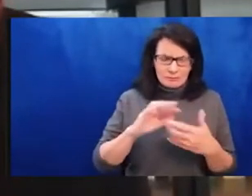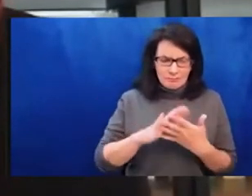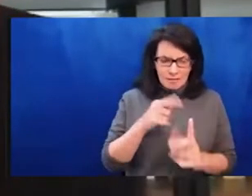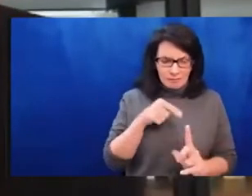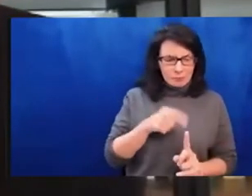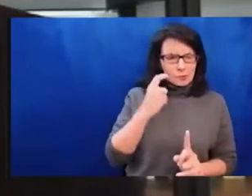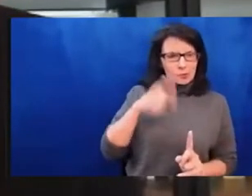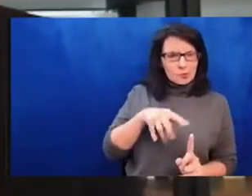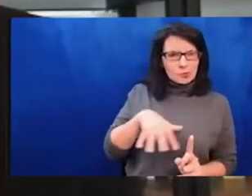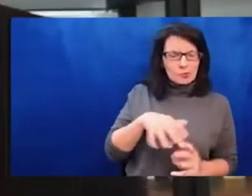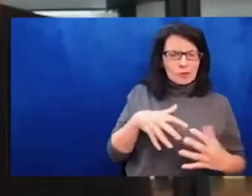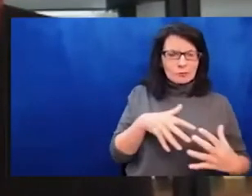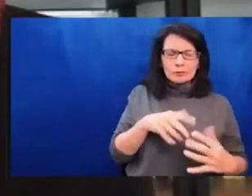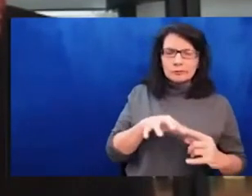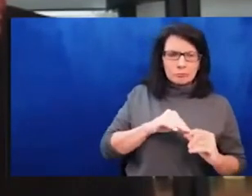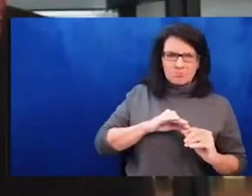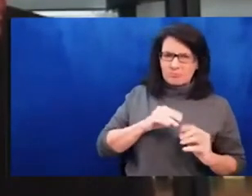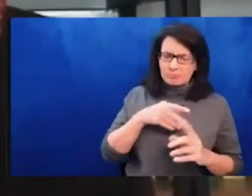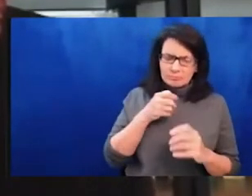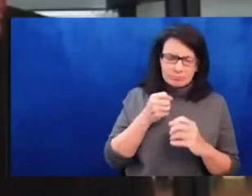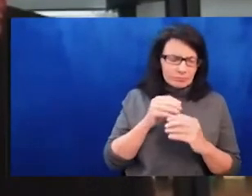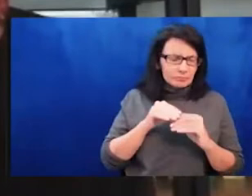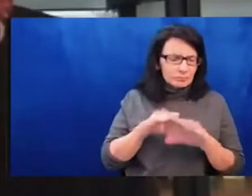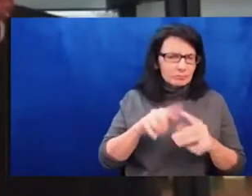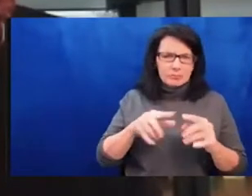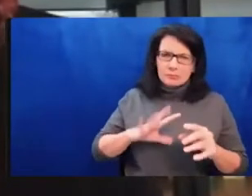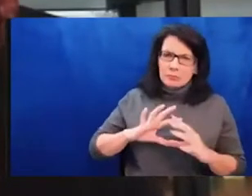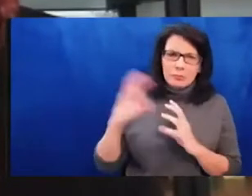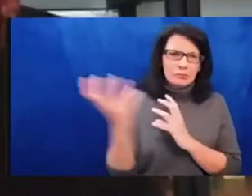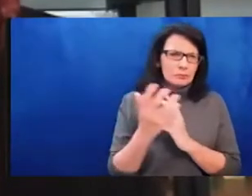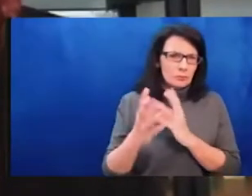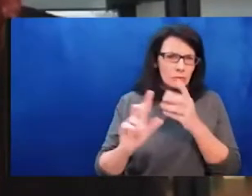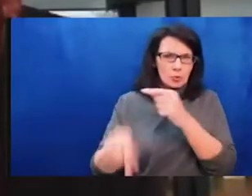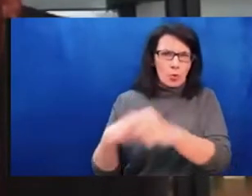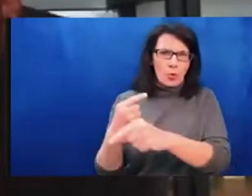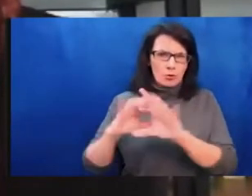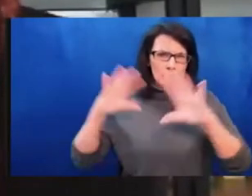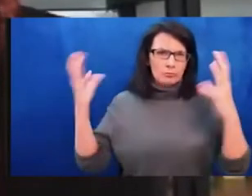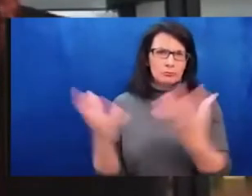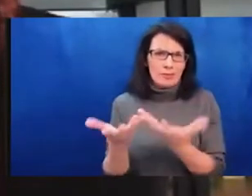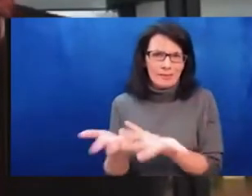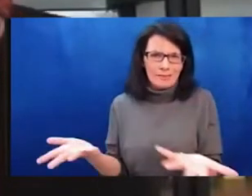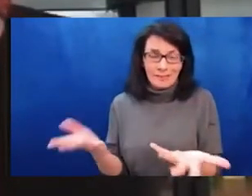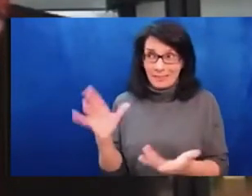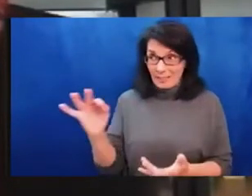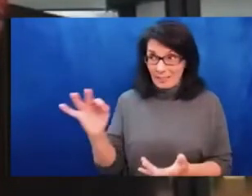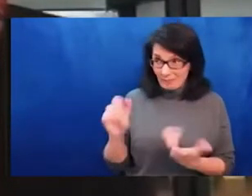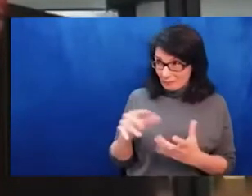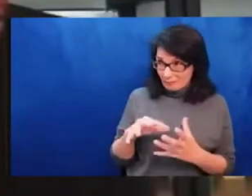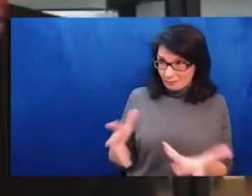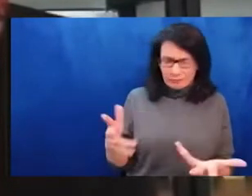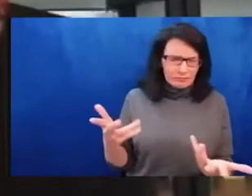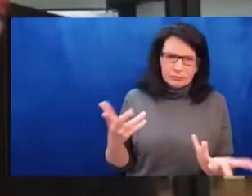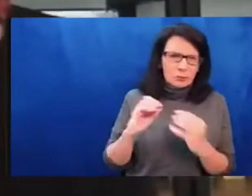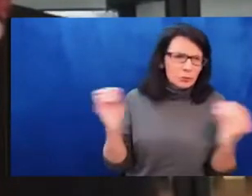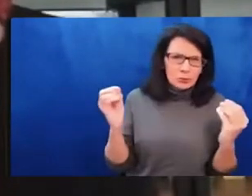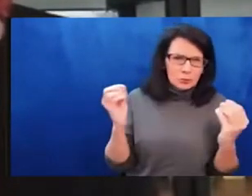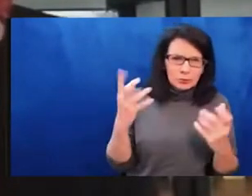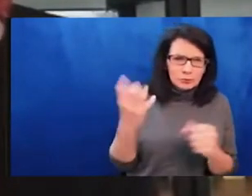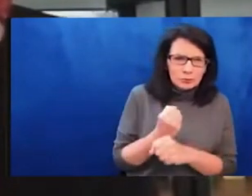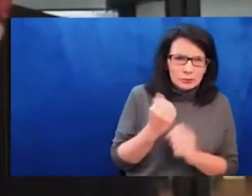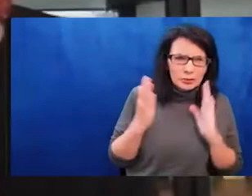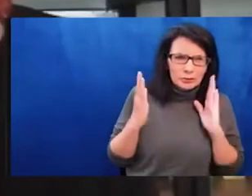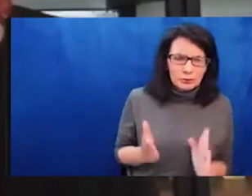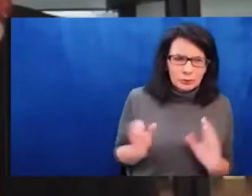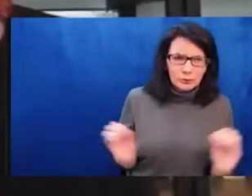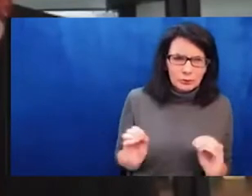of, um, certain members of the, of the, of the, the Putin government, um, to try to push